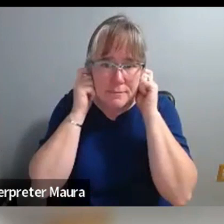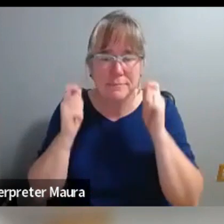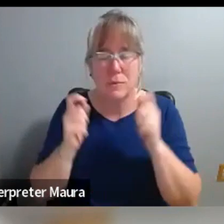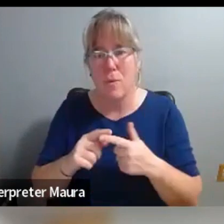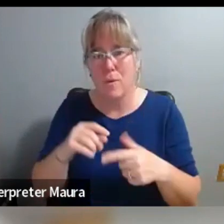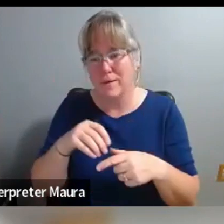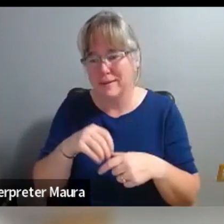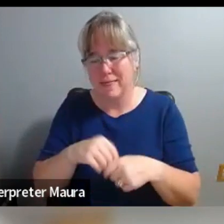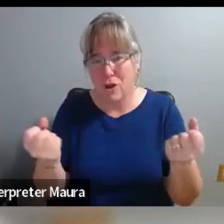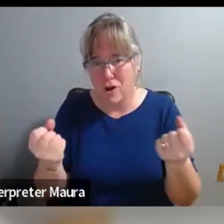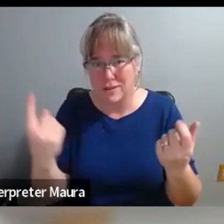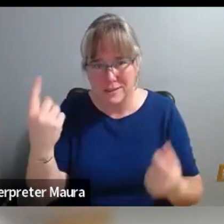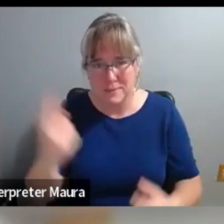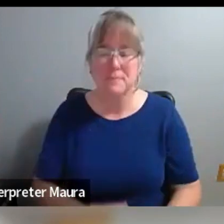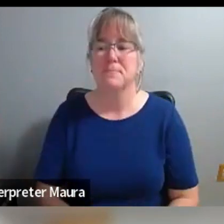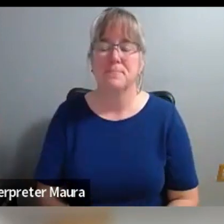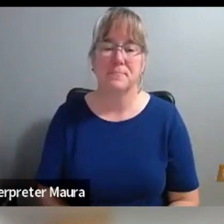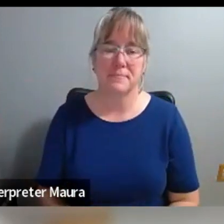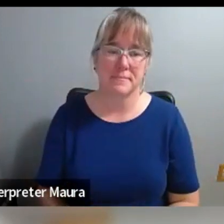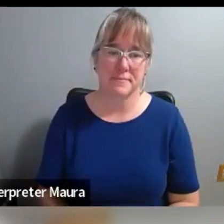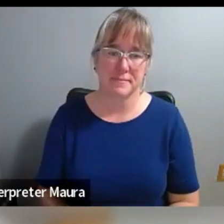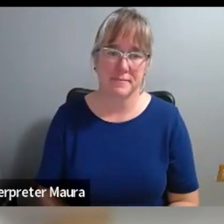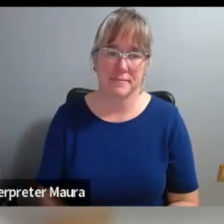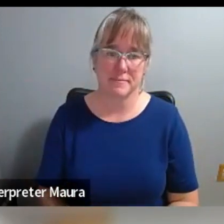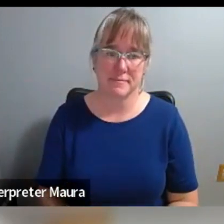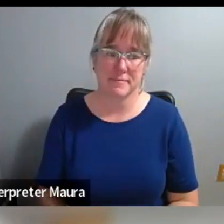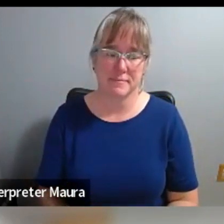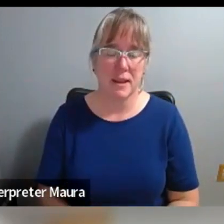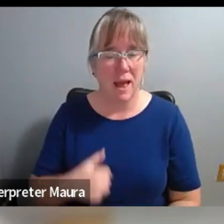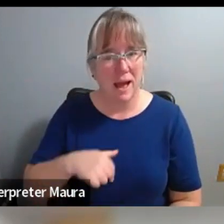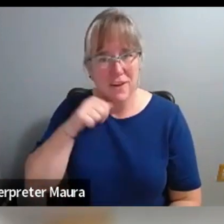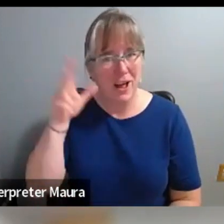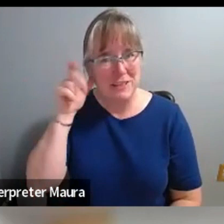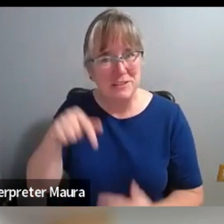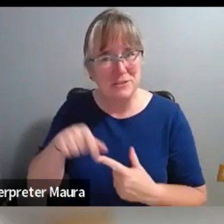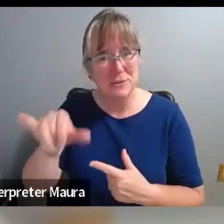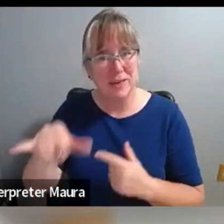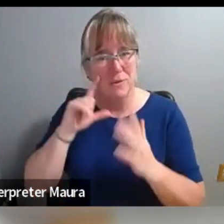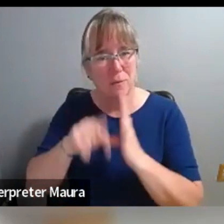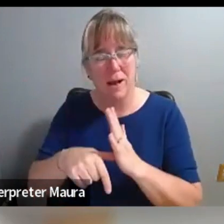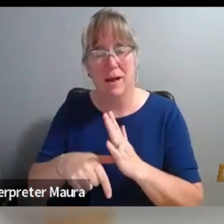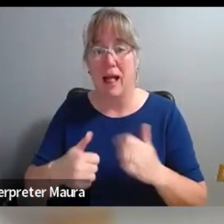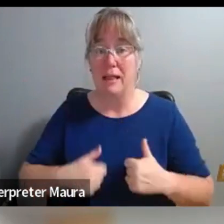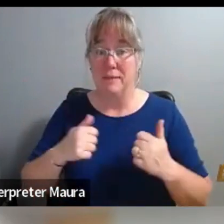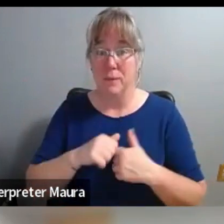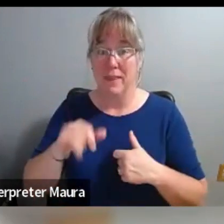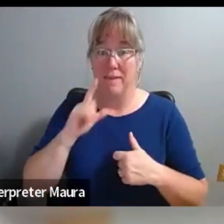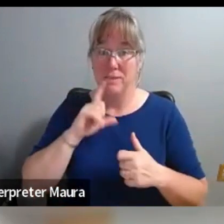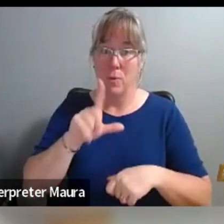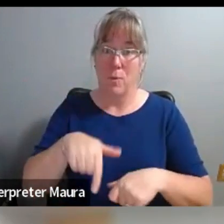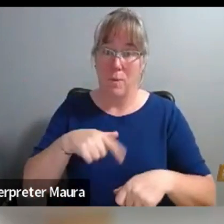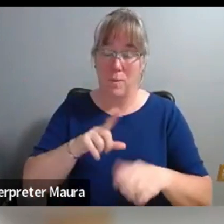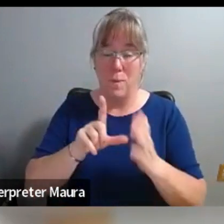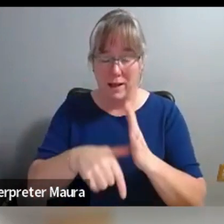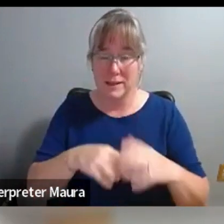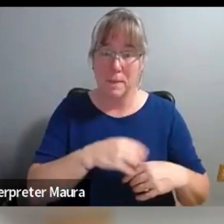And as I was just listening to that, because I haven't, you know, listened to it in a while. I lived with it in my head and in my house and in